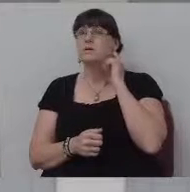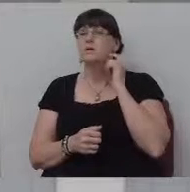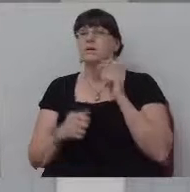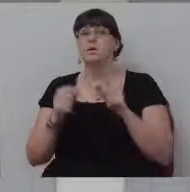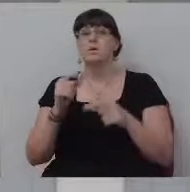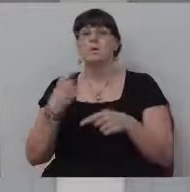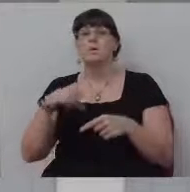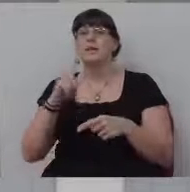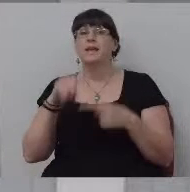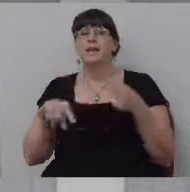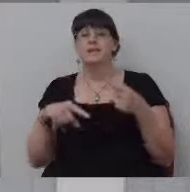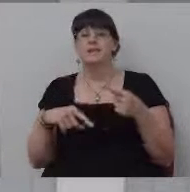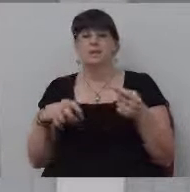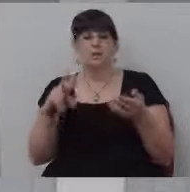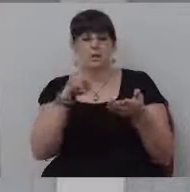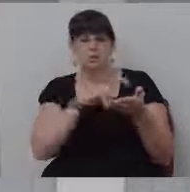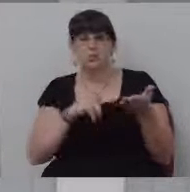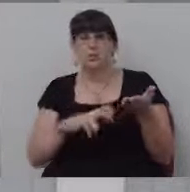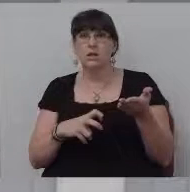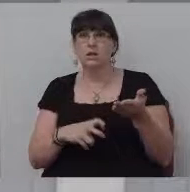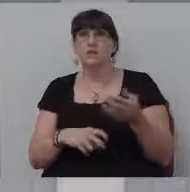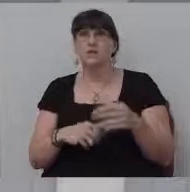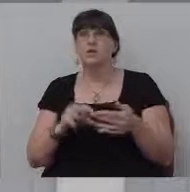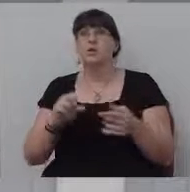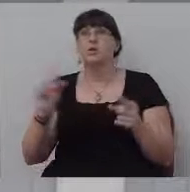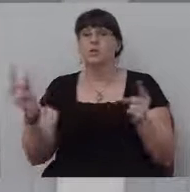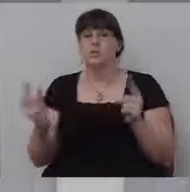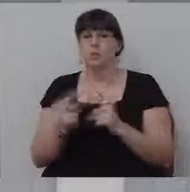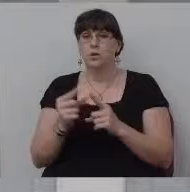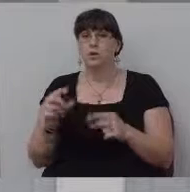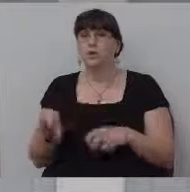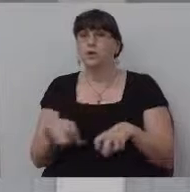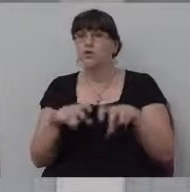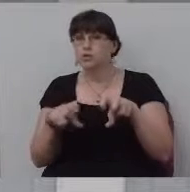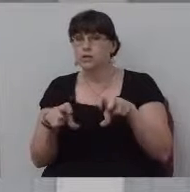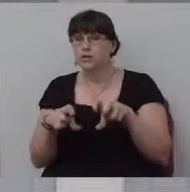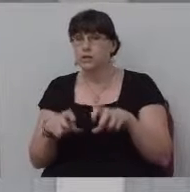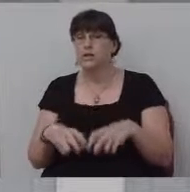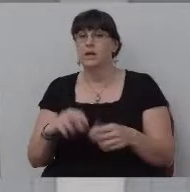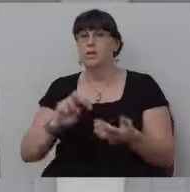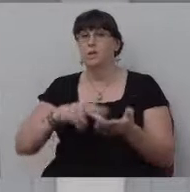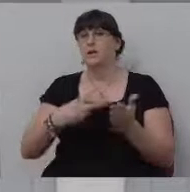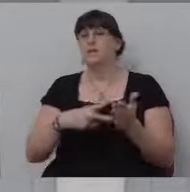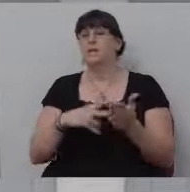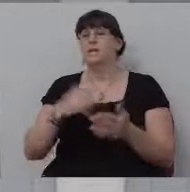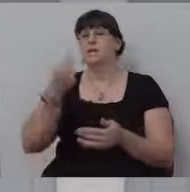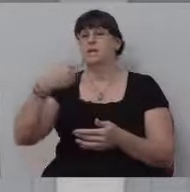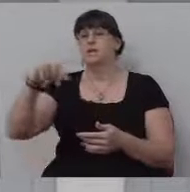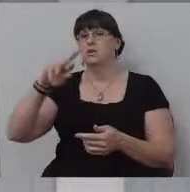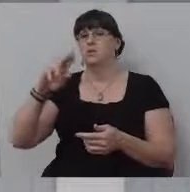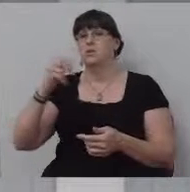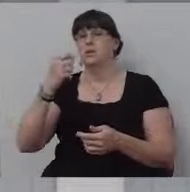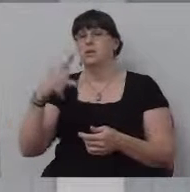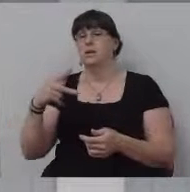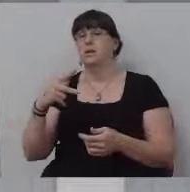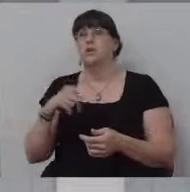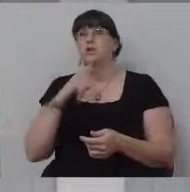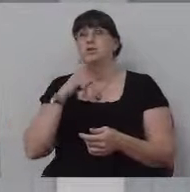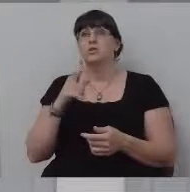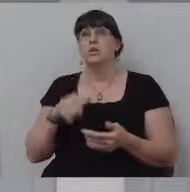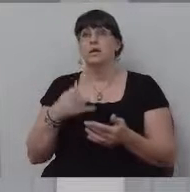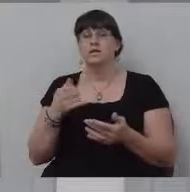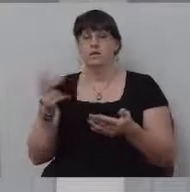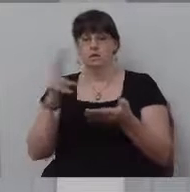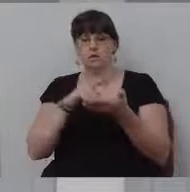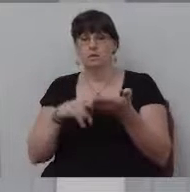means. It's not, uh, because it's not in the manuscript. We can't look, look it up like that. And, um, and so what I did is I just looked up the